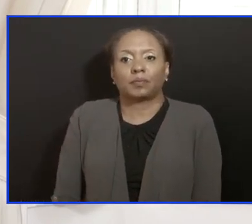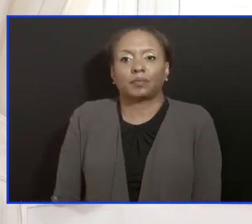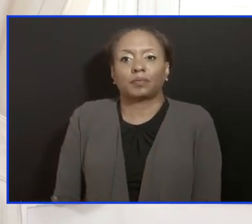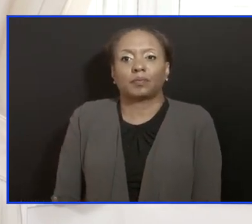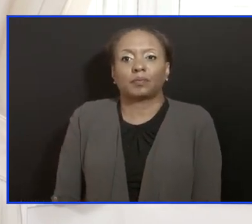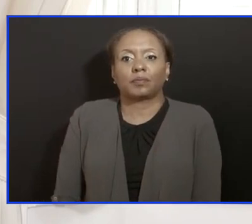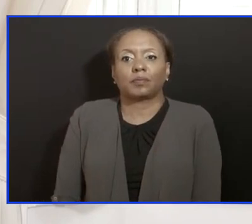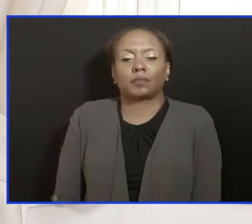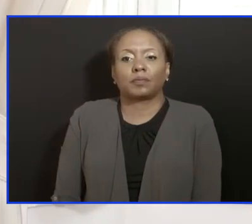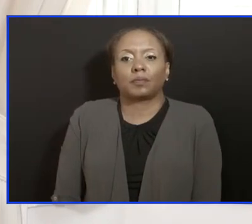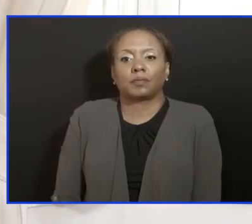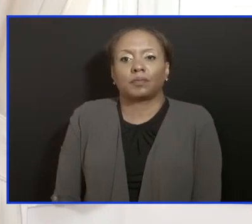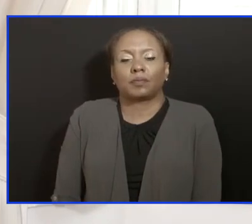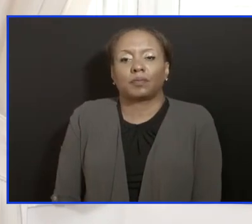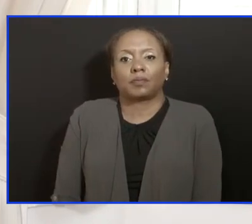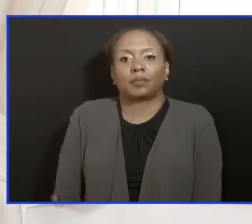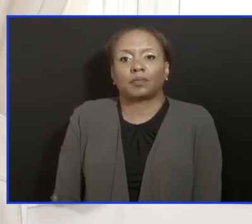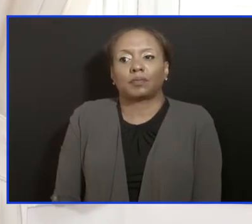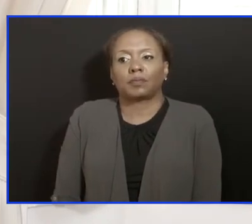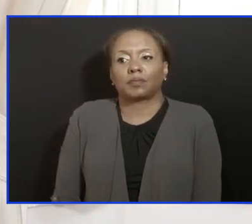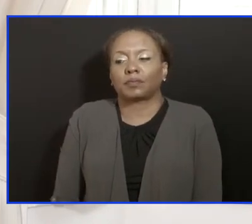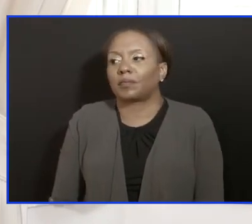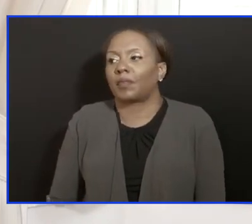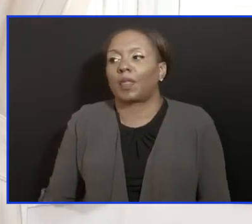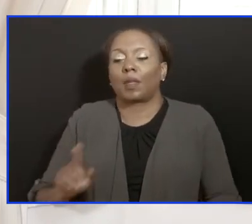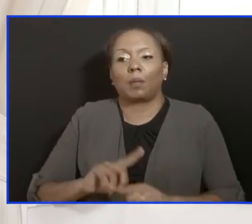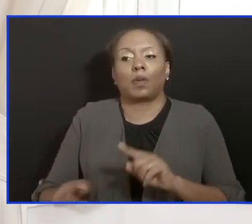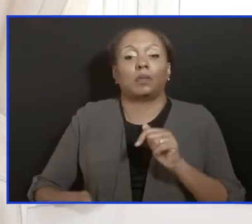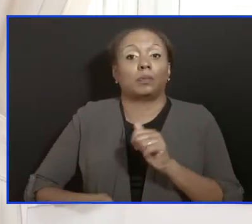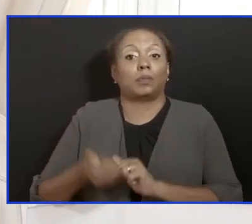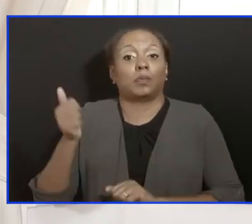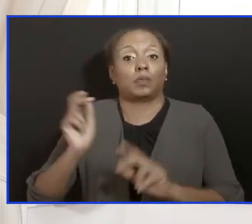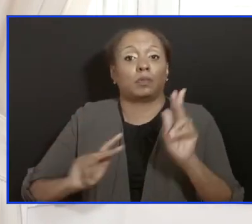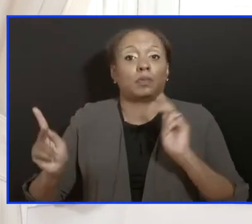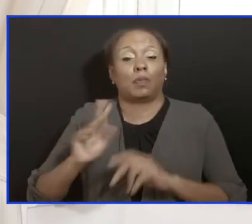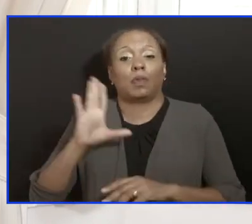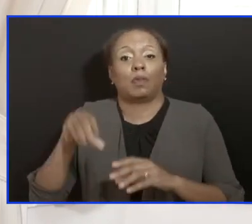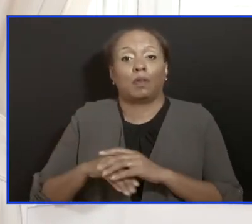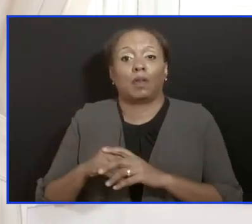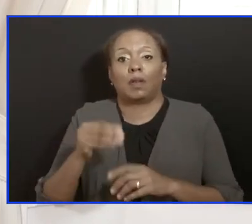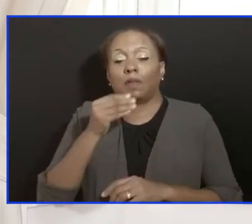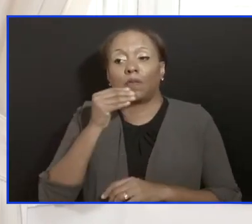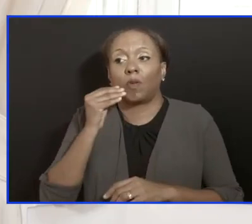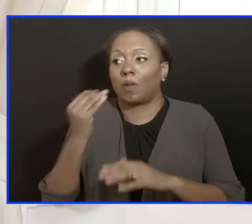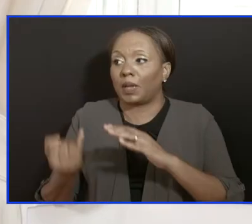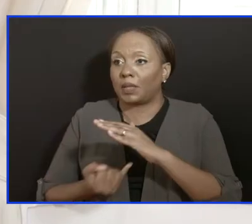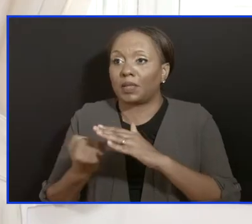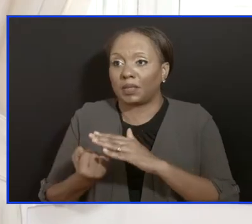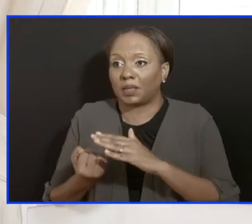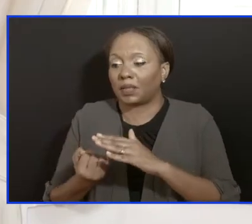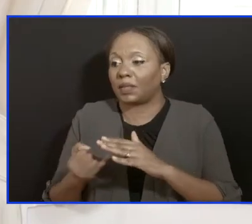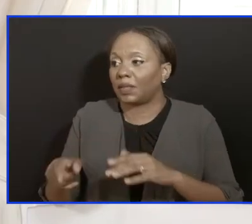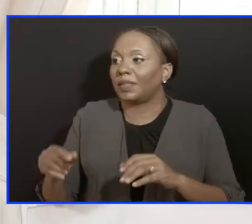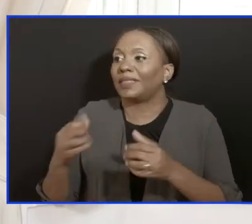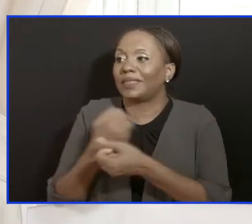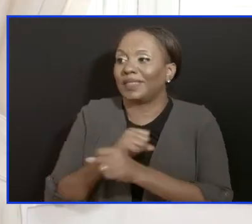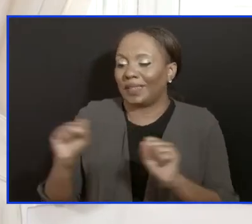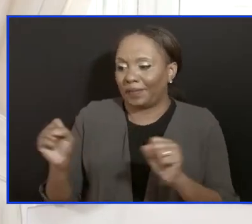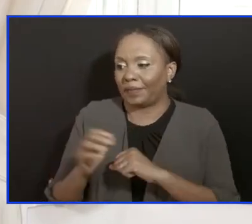Barbadians and visitors who are within the home isolation program, they are actually safe. I have 2